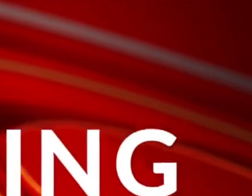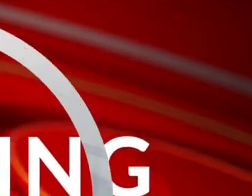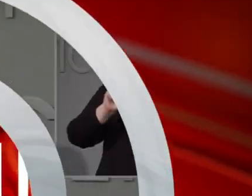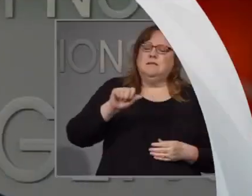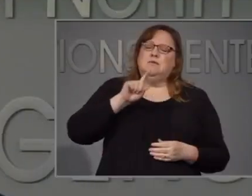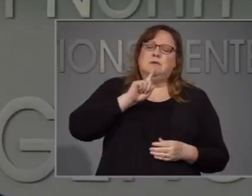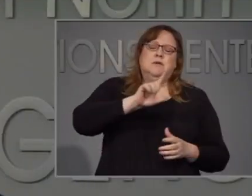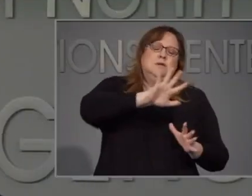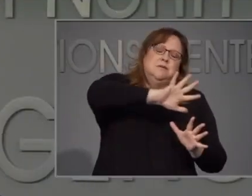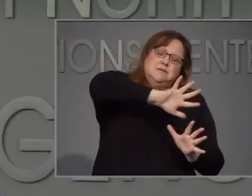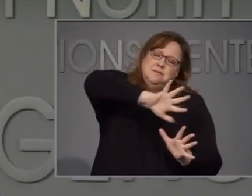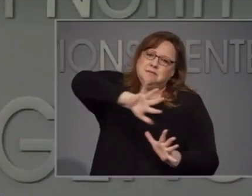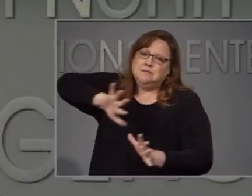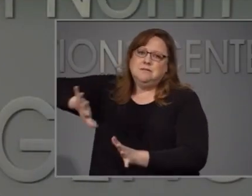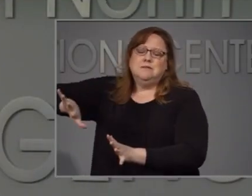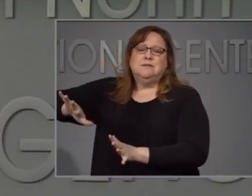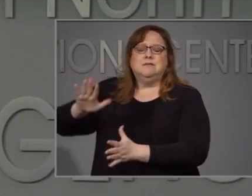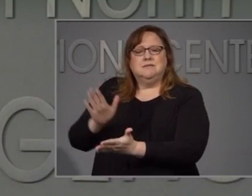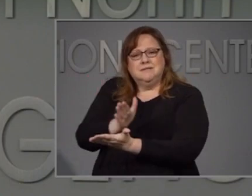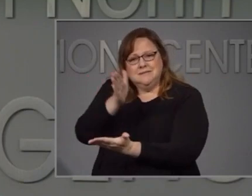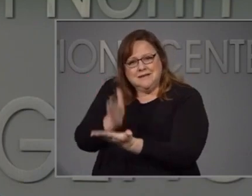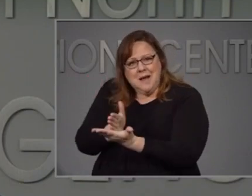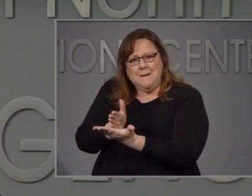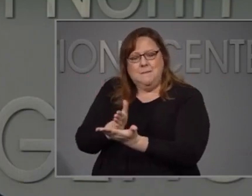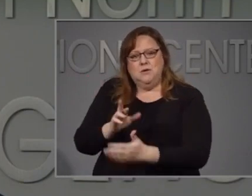and ugly flames of racism.